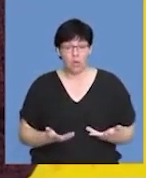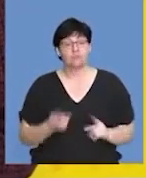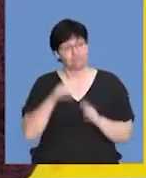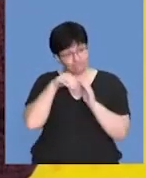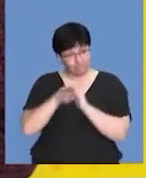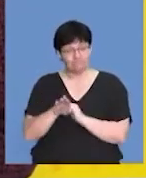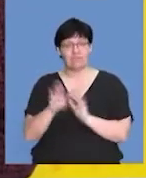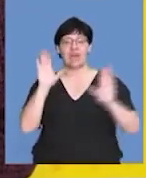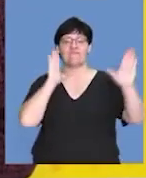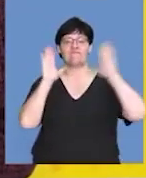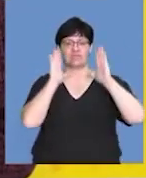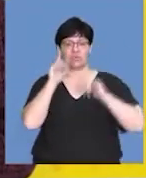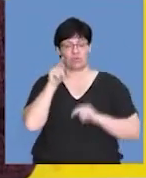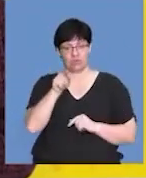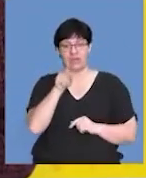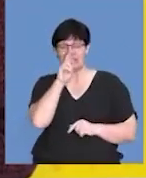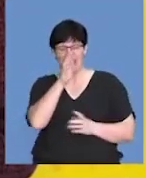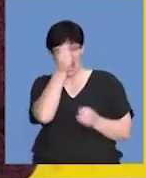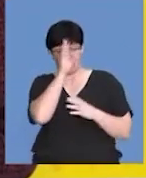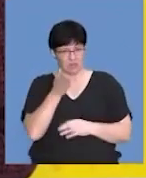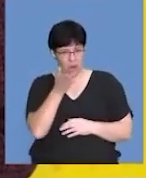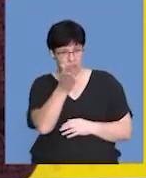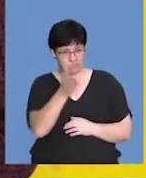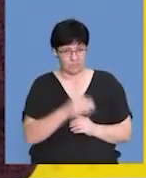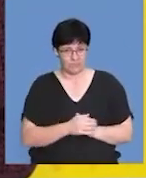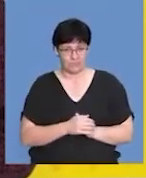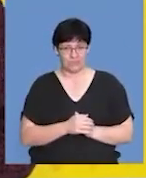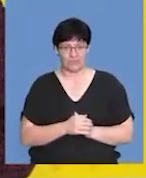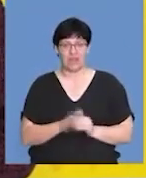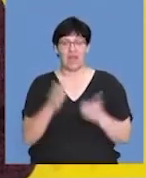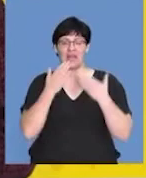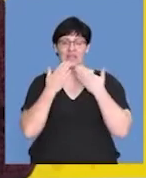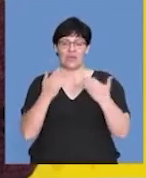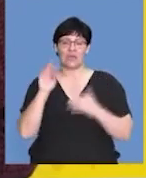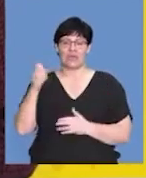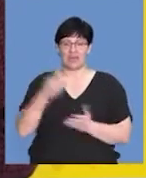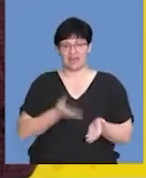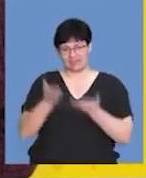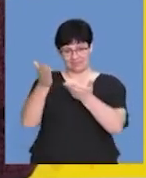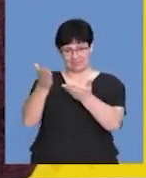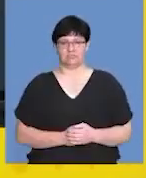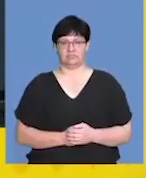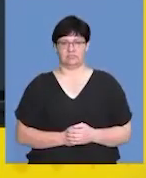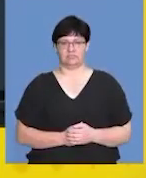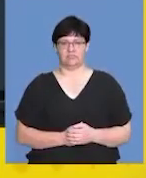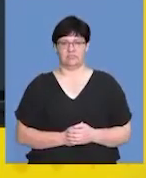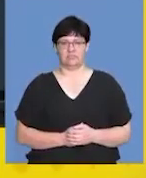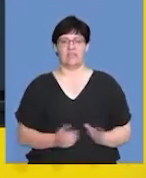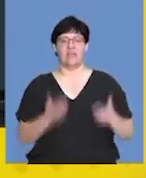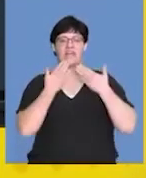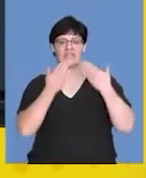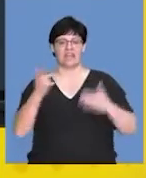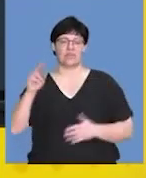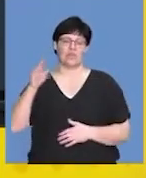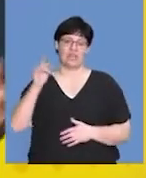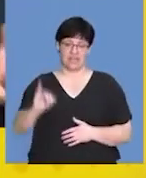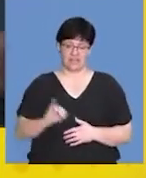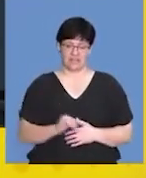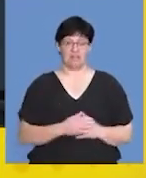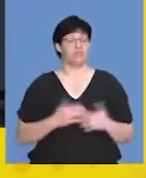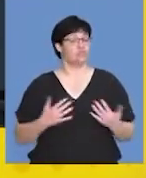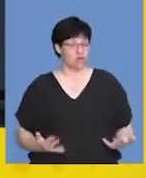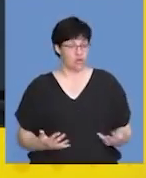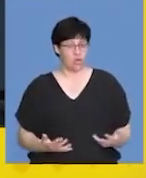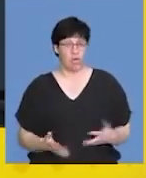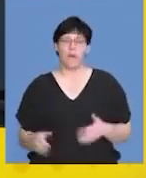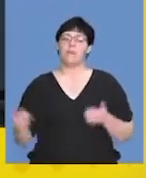head on over to our Facebook page, and all of the details will be there. Thank you so much, Egan, and over to you. Thanks, Luni. So, folks,